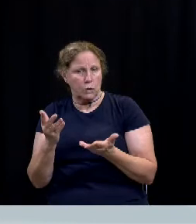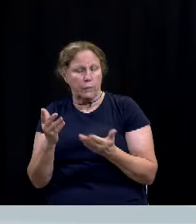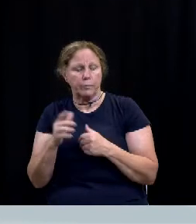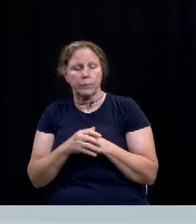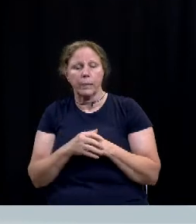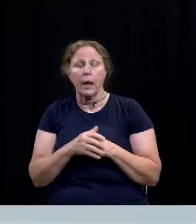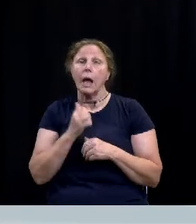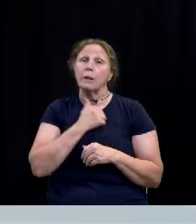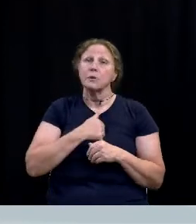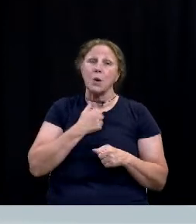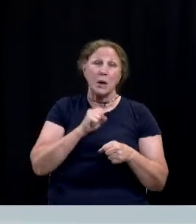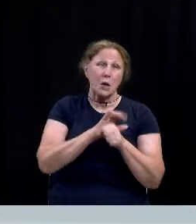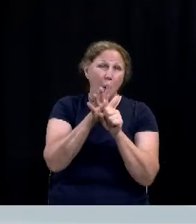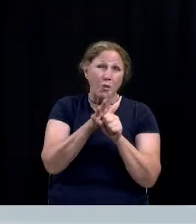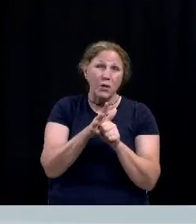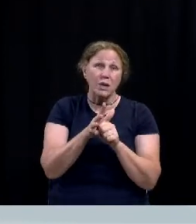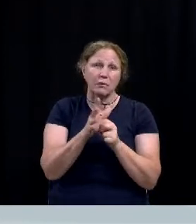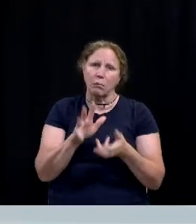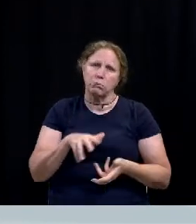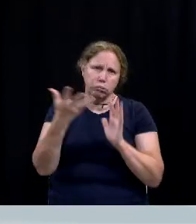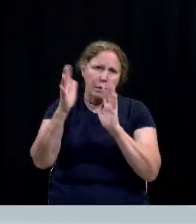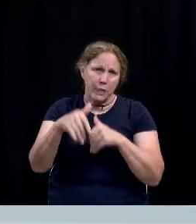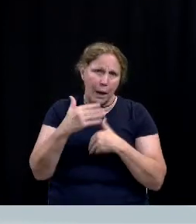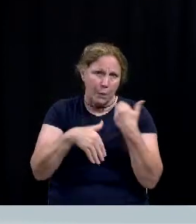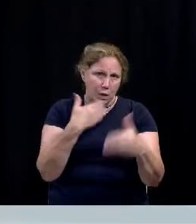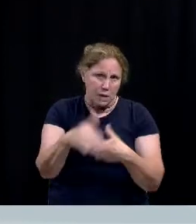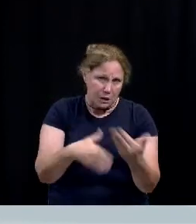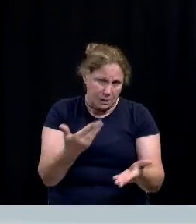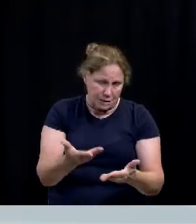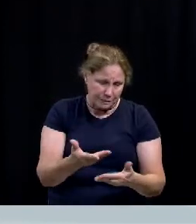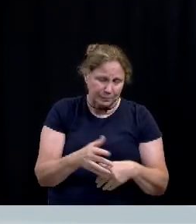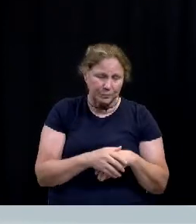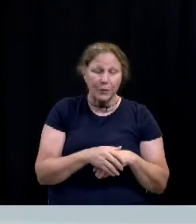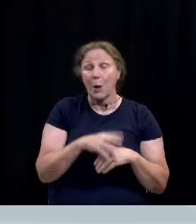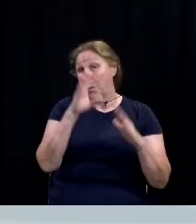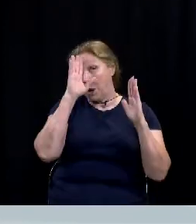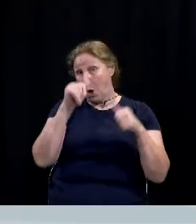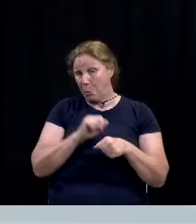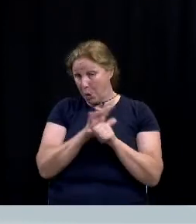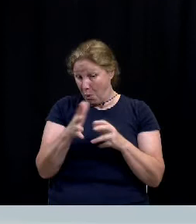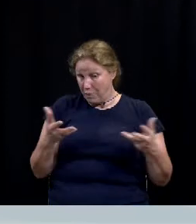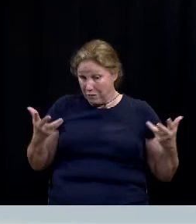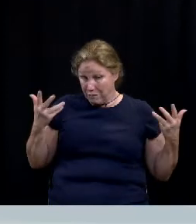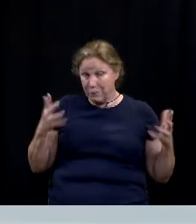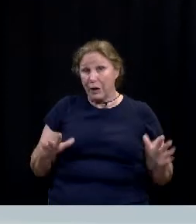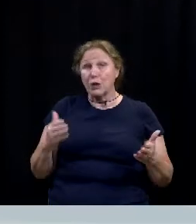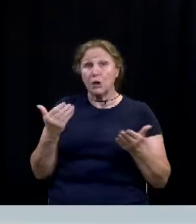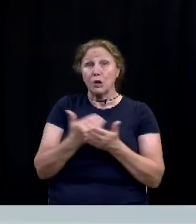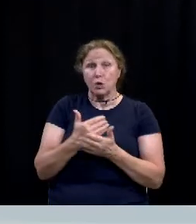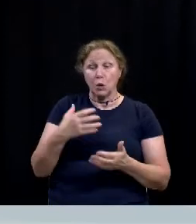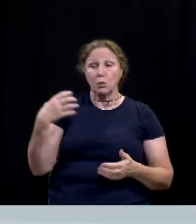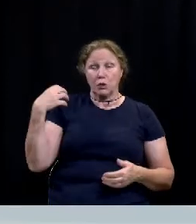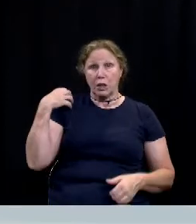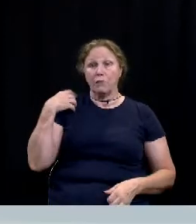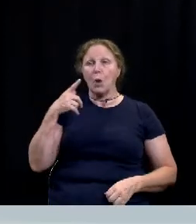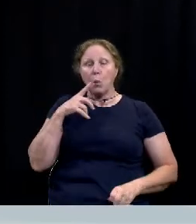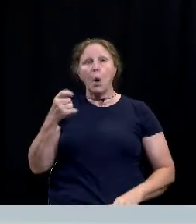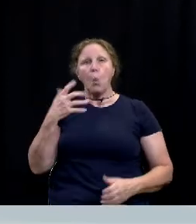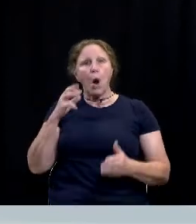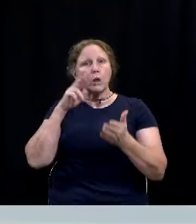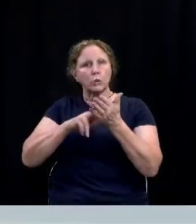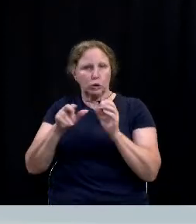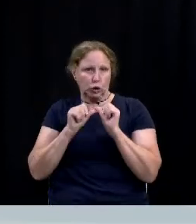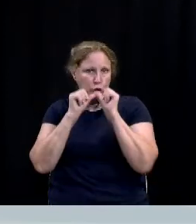unfortunately COVID derailed some of that progress of the research the hope is that once we get past COVID that a new chief will see the value in continuing the research